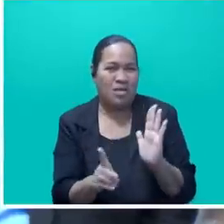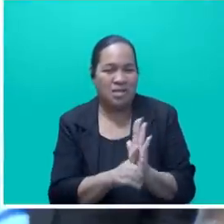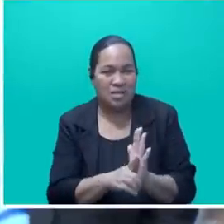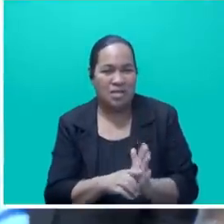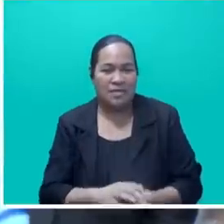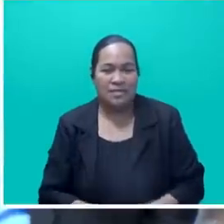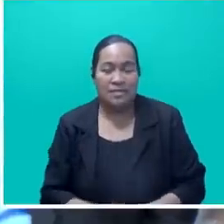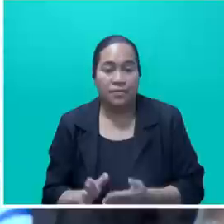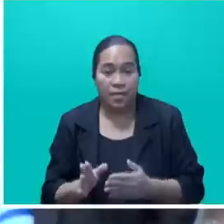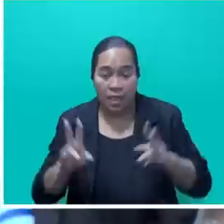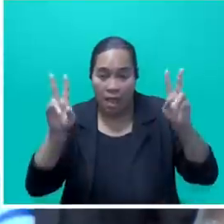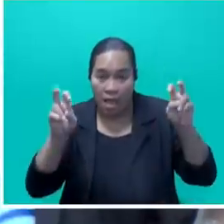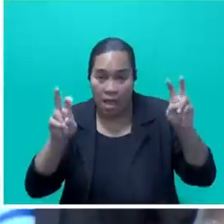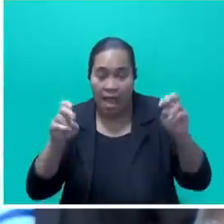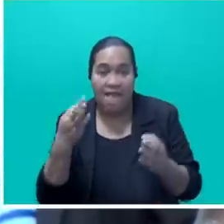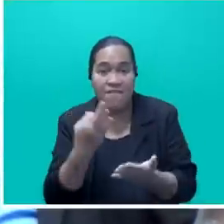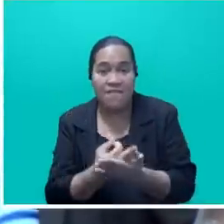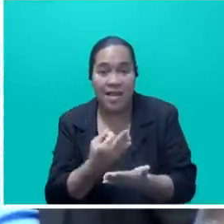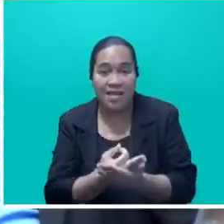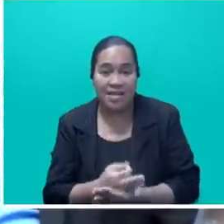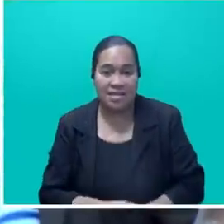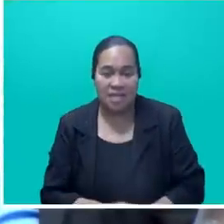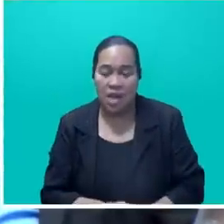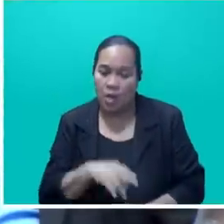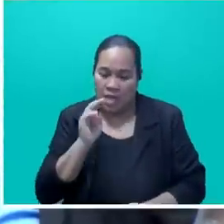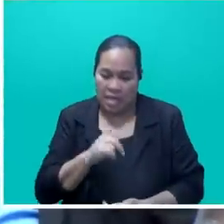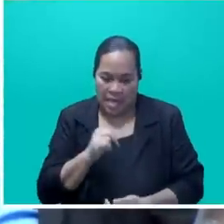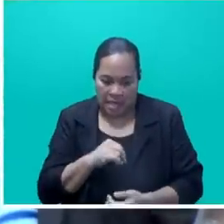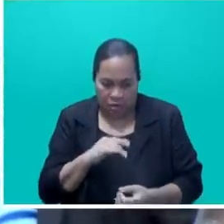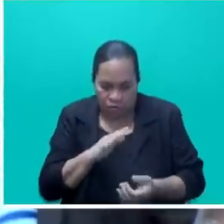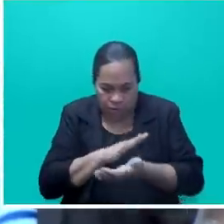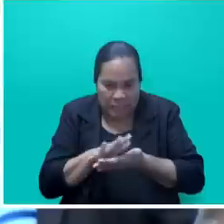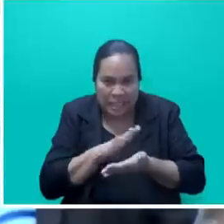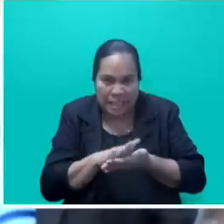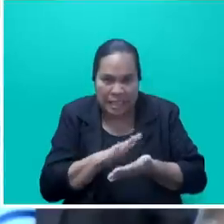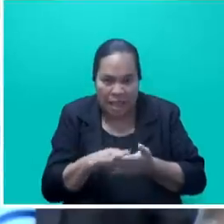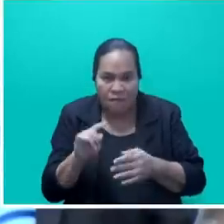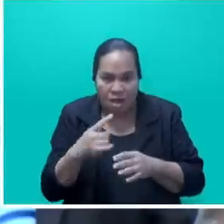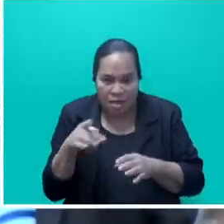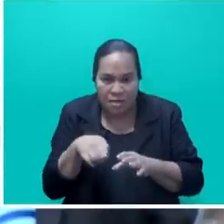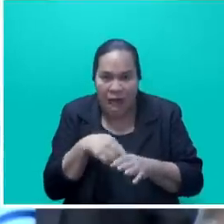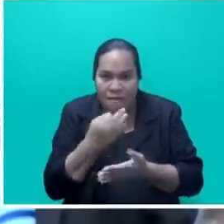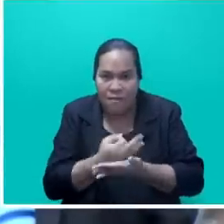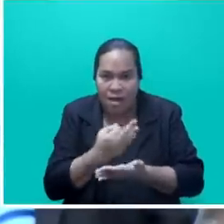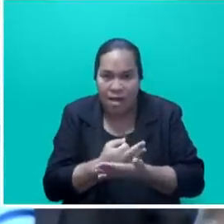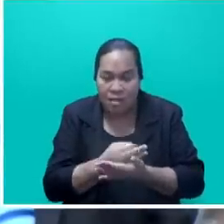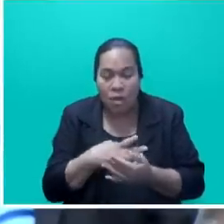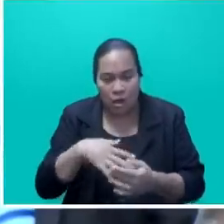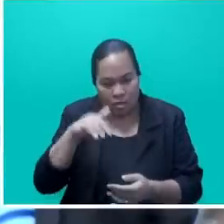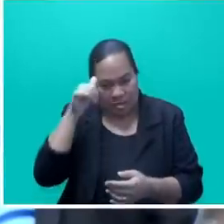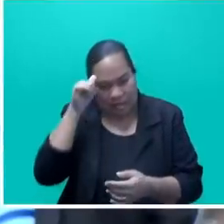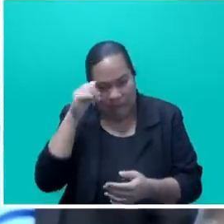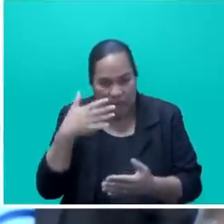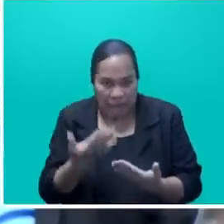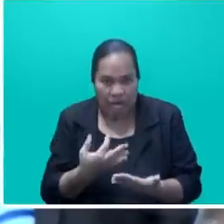On finance, Mr. Speaker, Sir, to get our house in order is our priority. We acknowledge the current fiscal pace we are in.